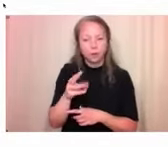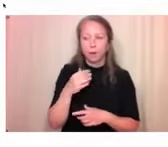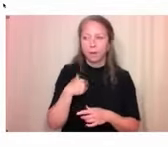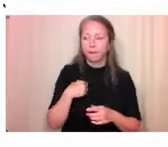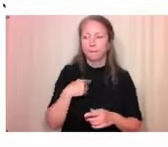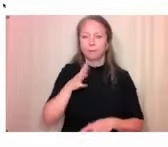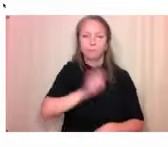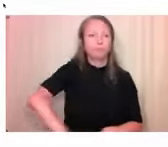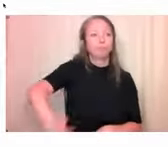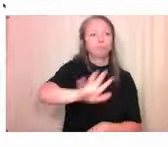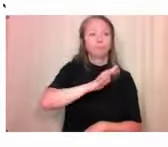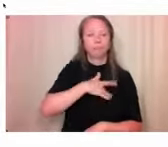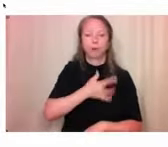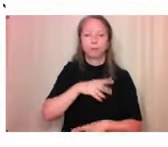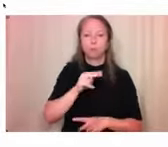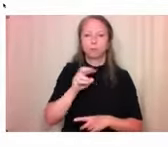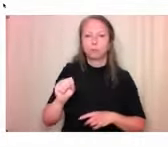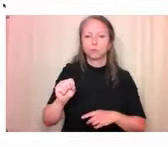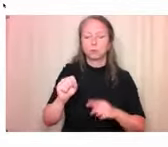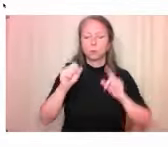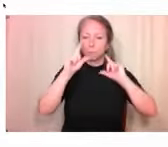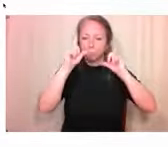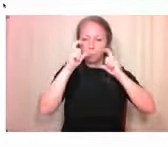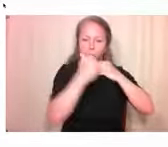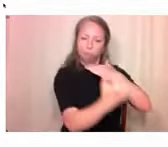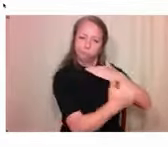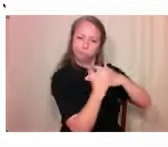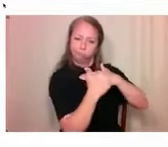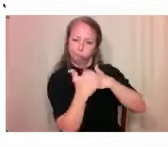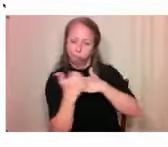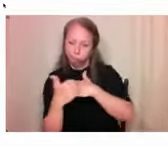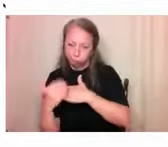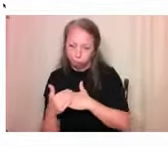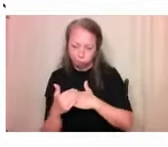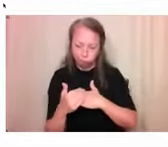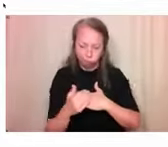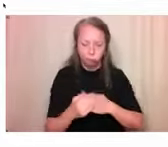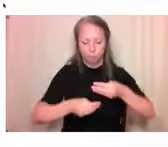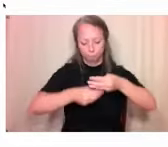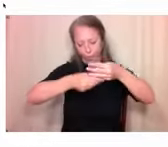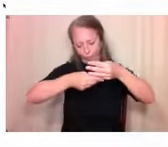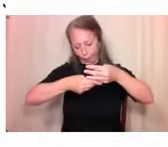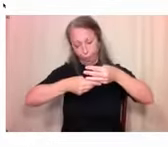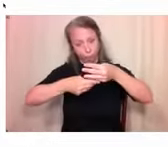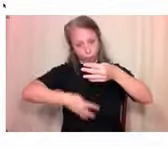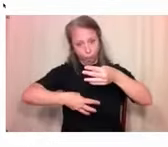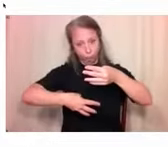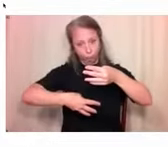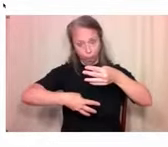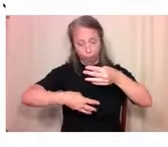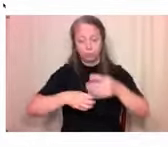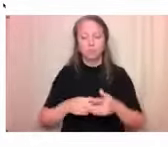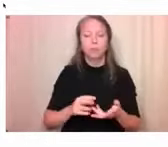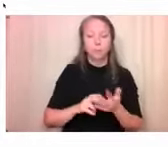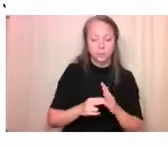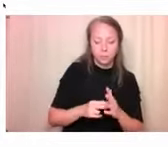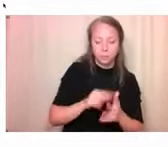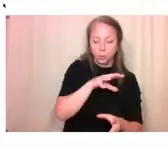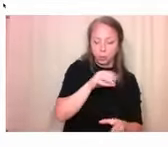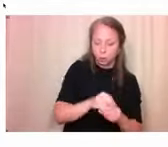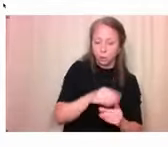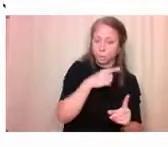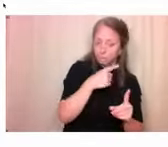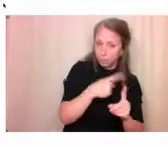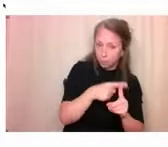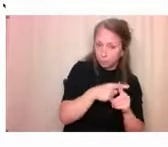Scotia and includes features of the built environment that either help or hinder accessibility. So by